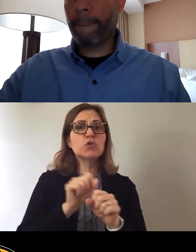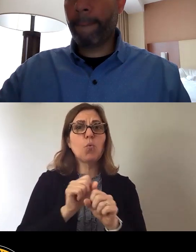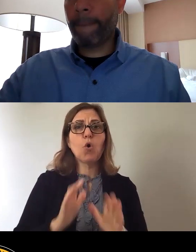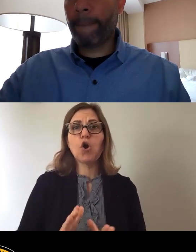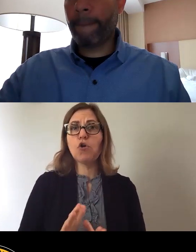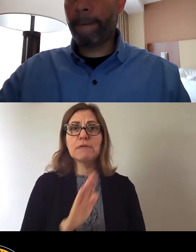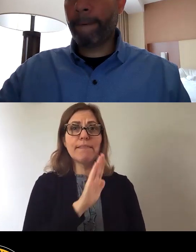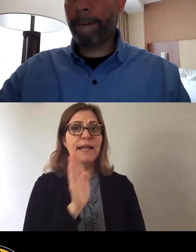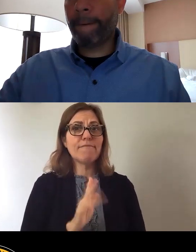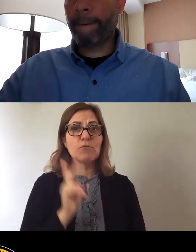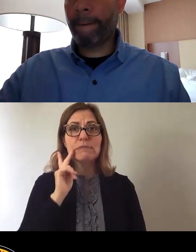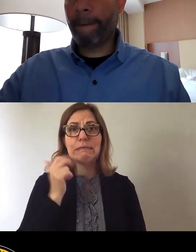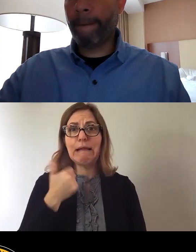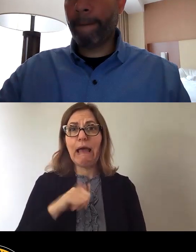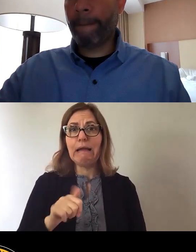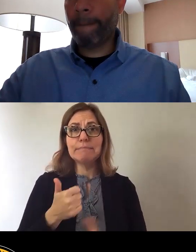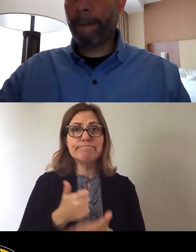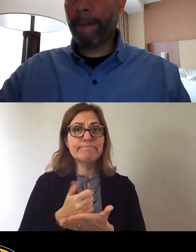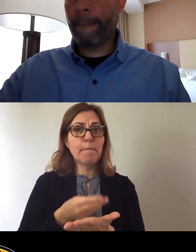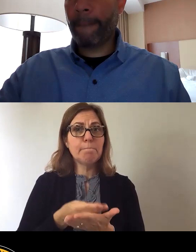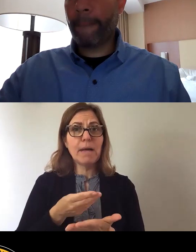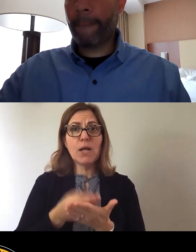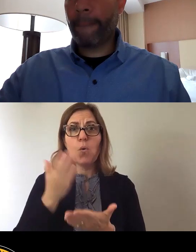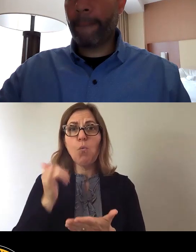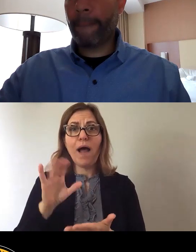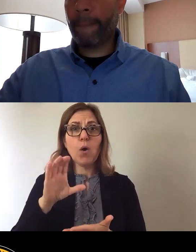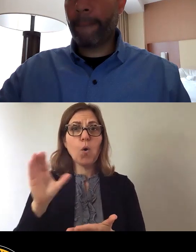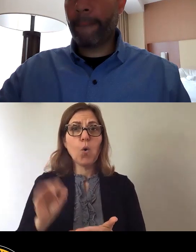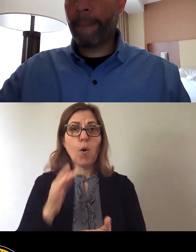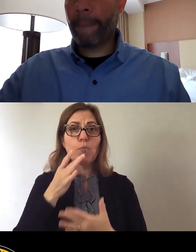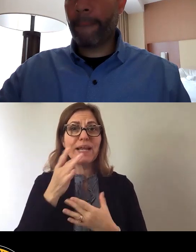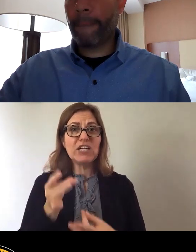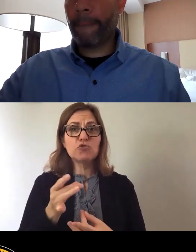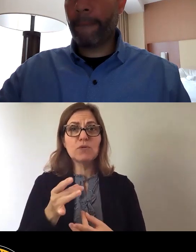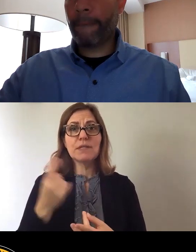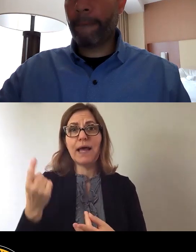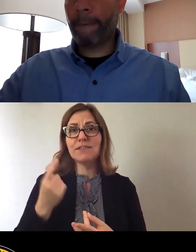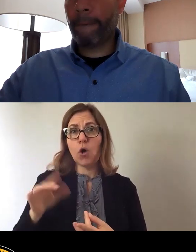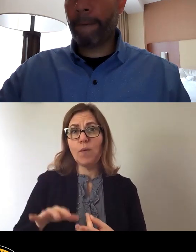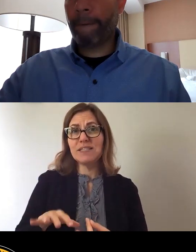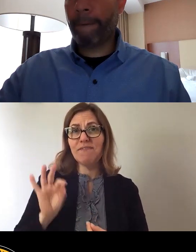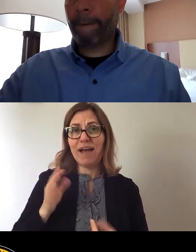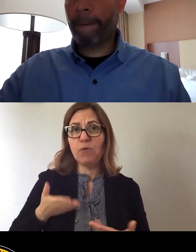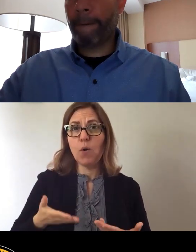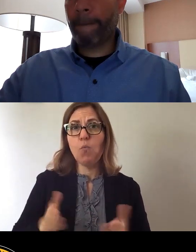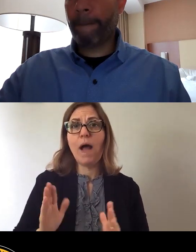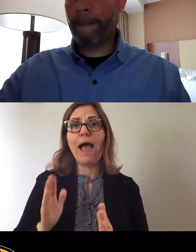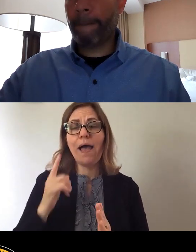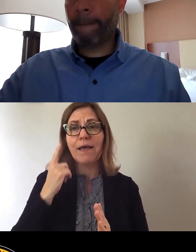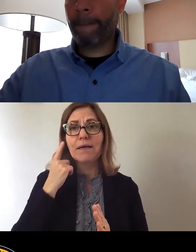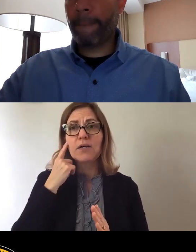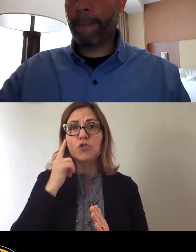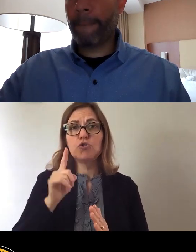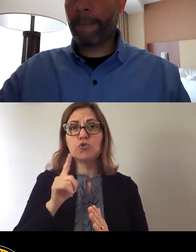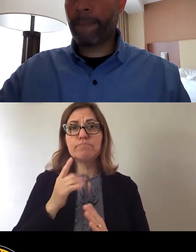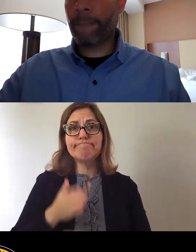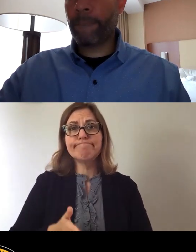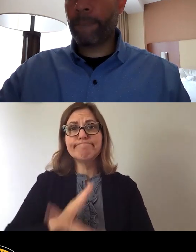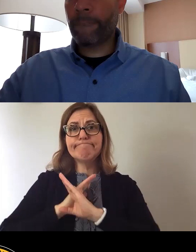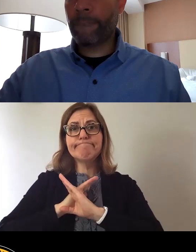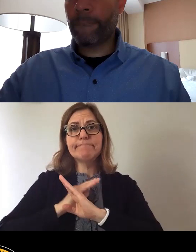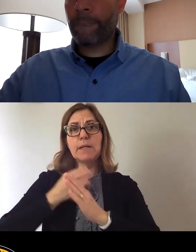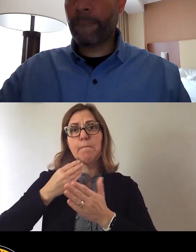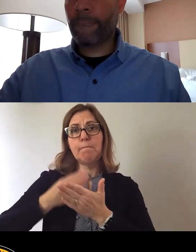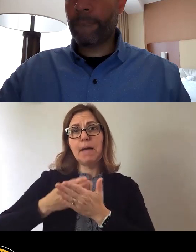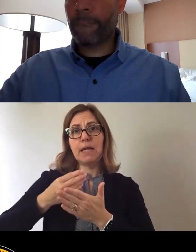of relief money because corporate interest has always found ways to keep their funds for